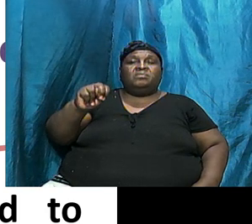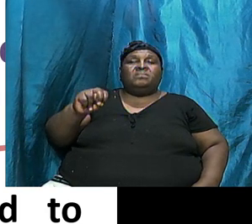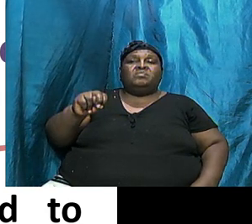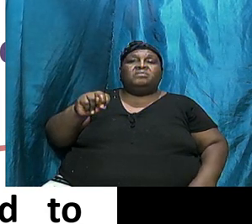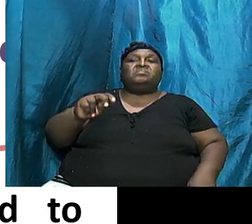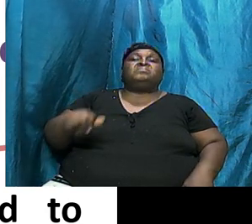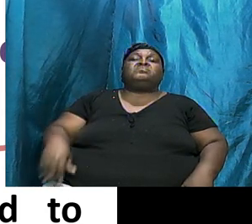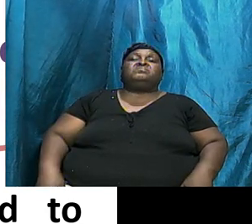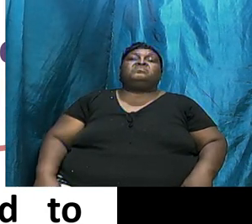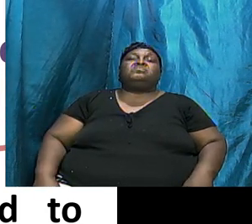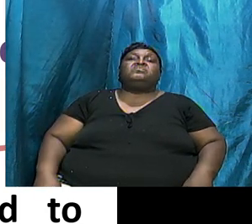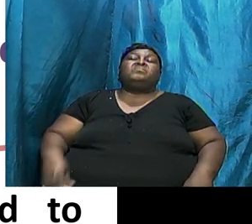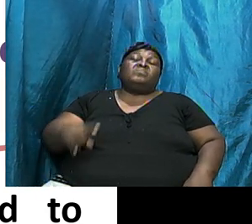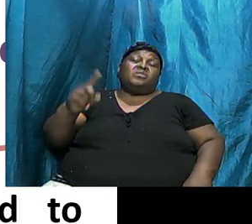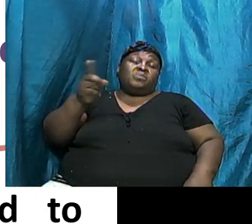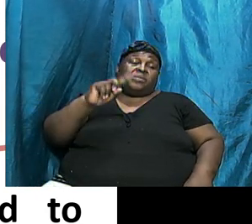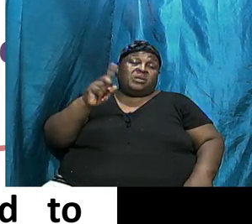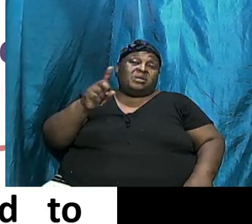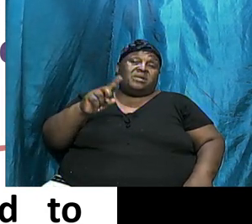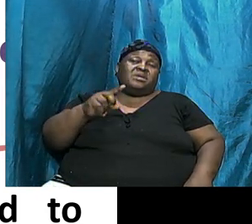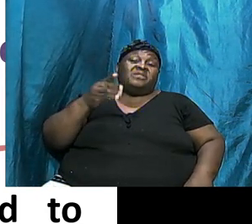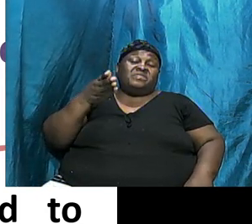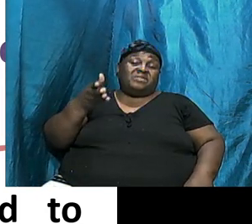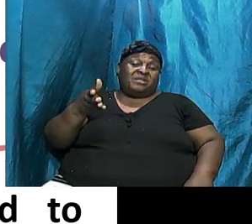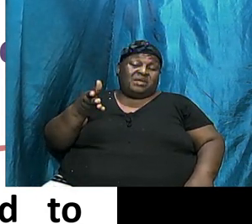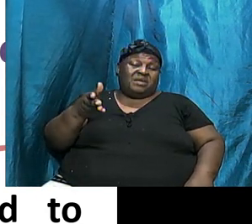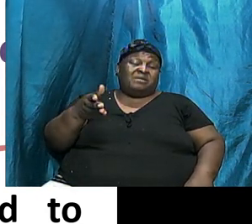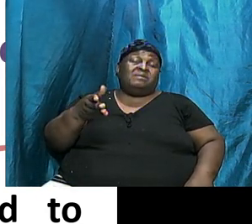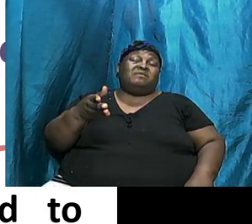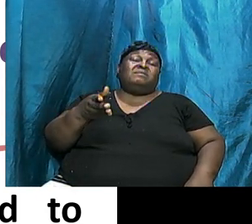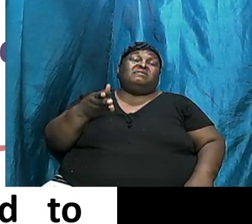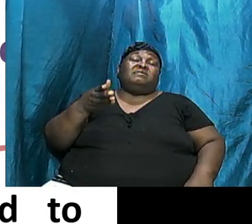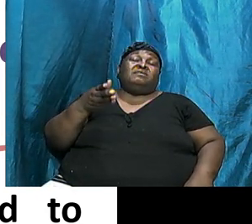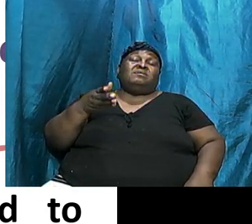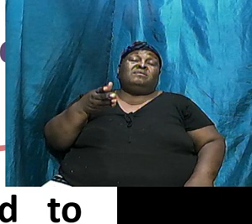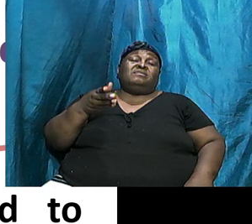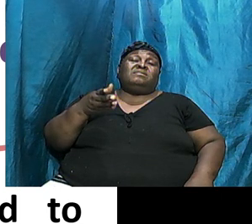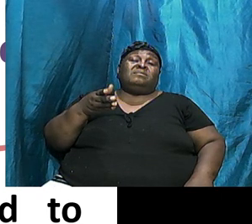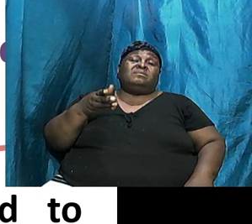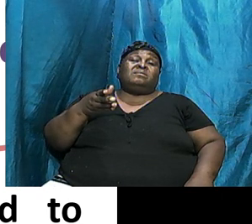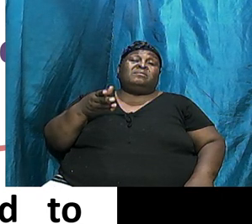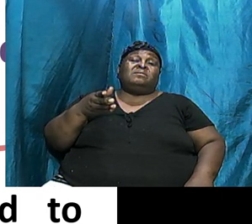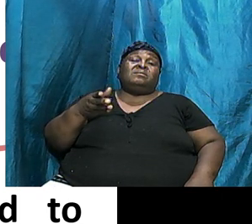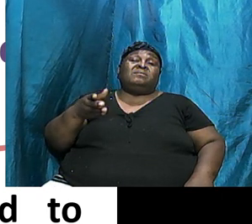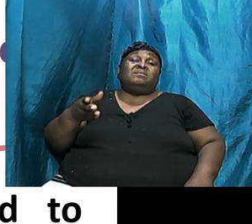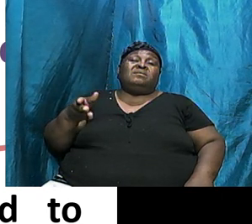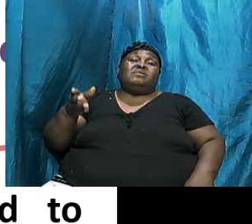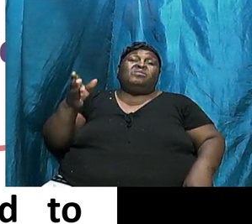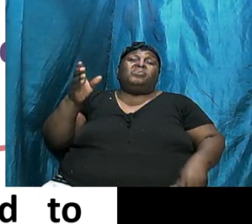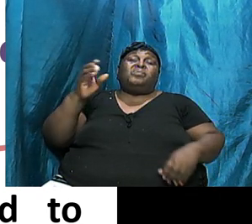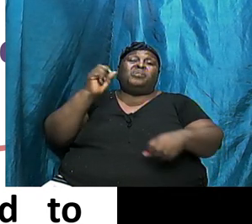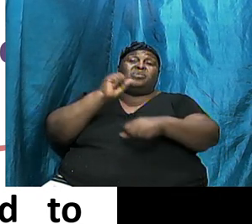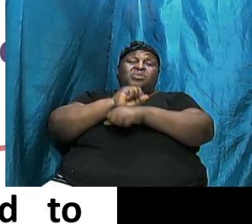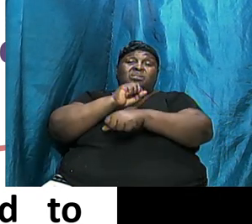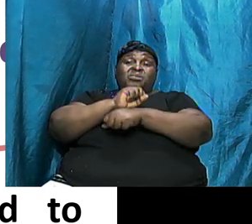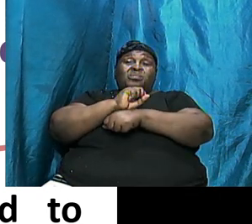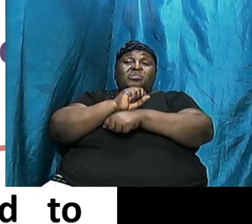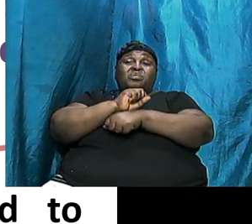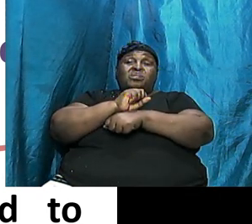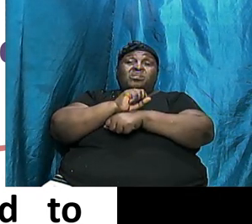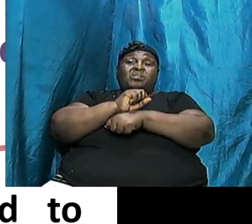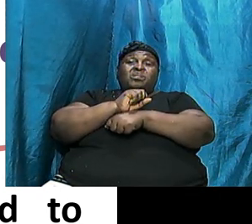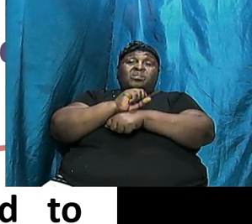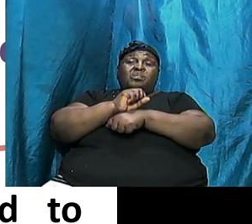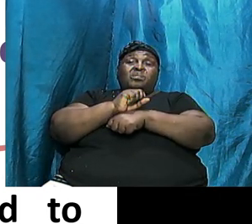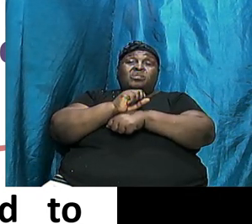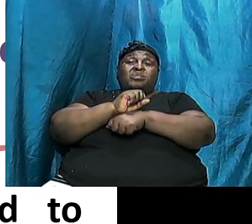The Point Where They Literally Their Works Came Up As A Stench